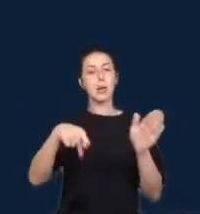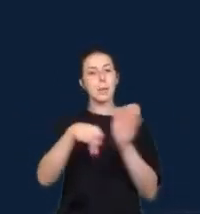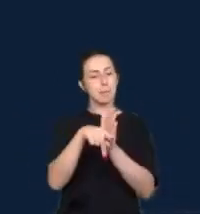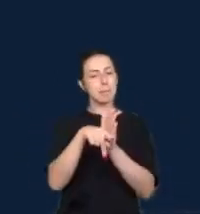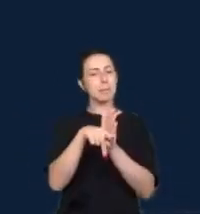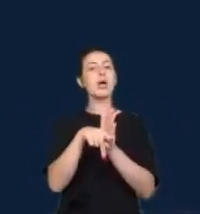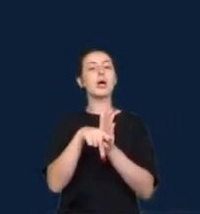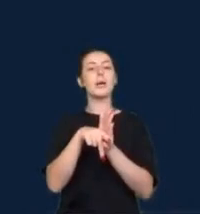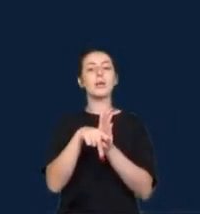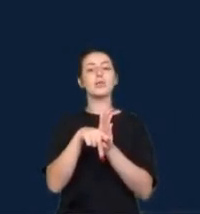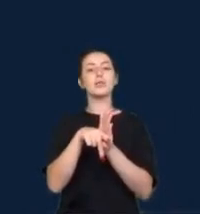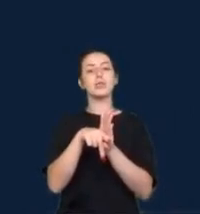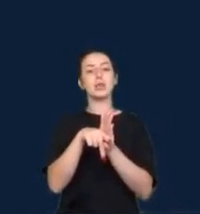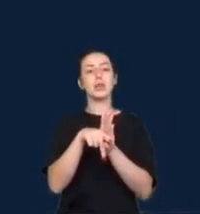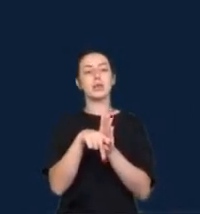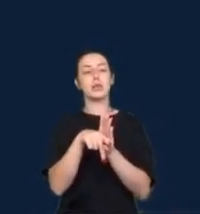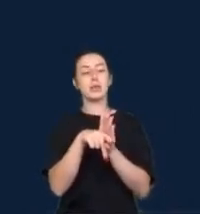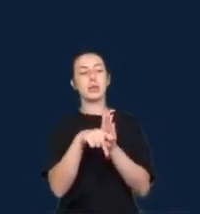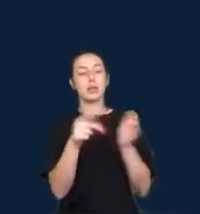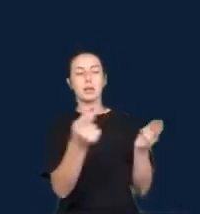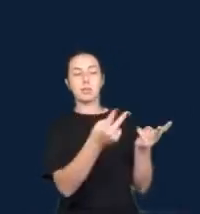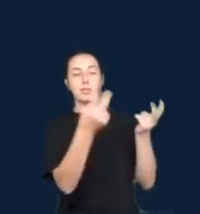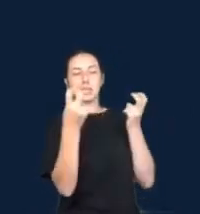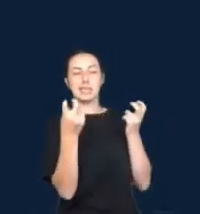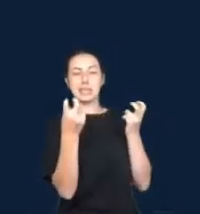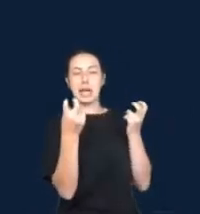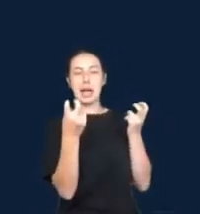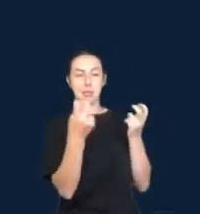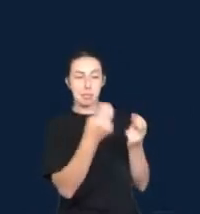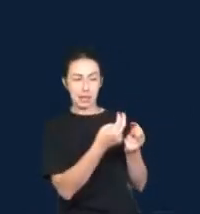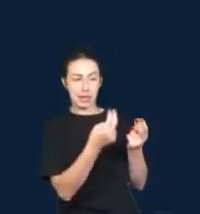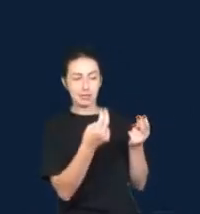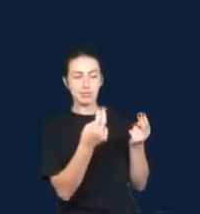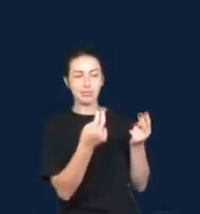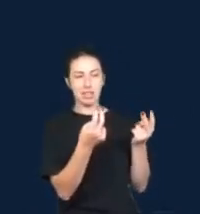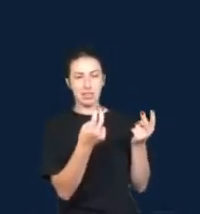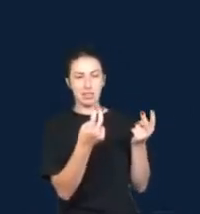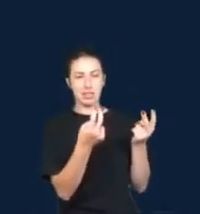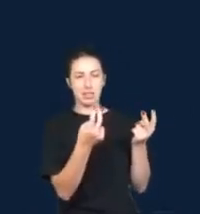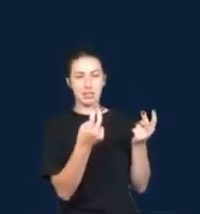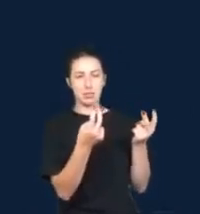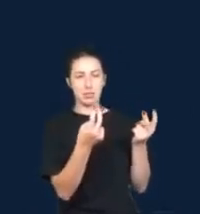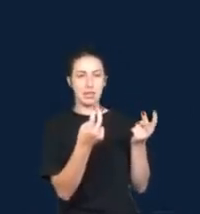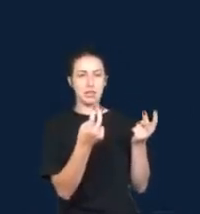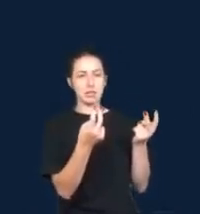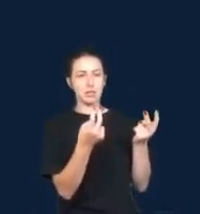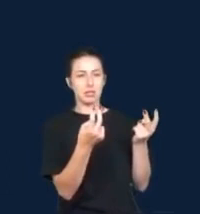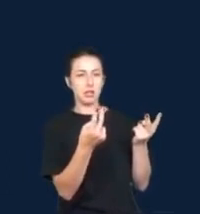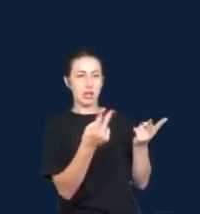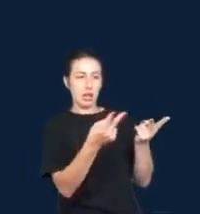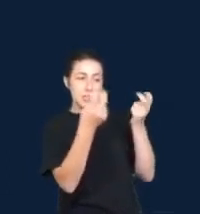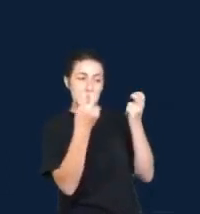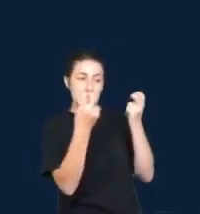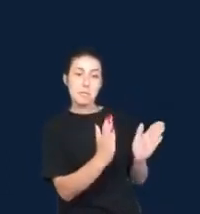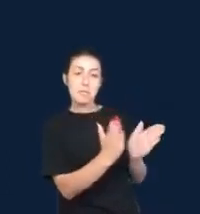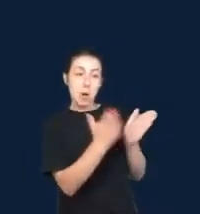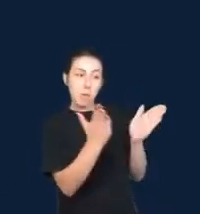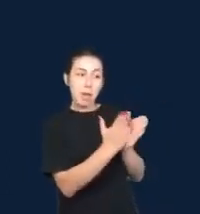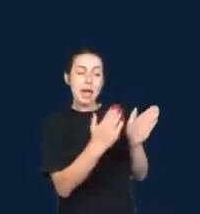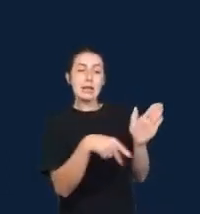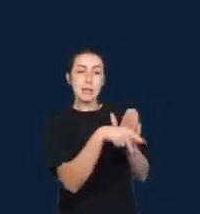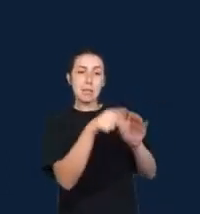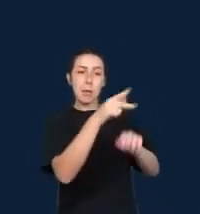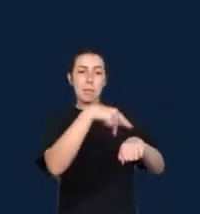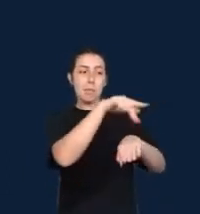there is this other chapter from data journalist Eva Constantaras on data journalism by, about